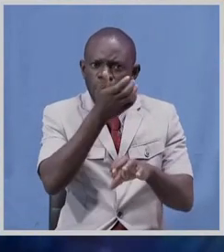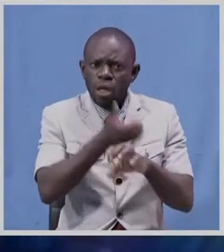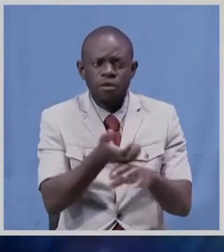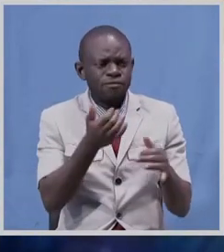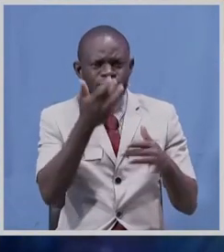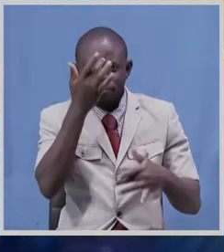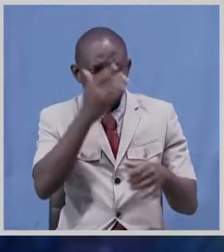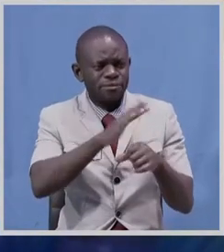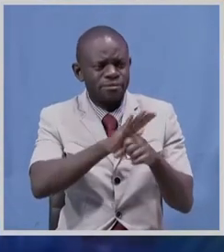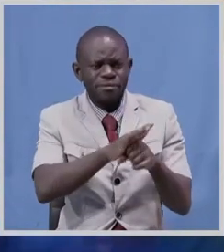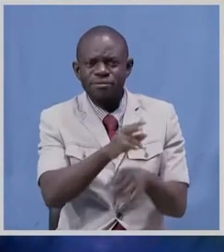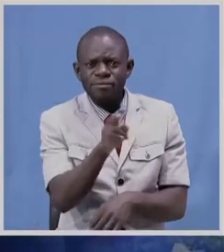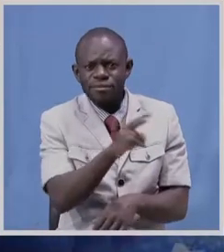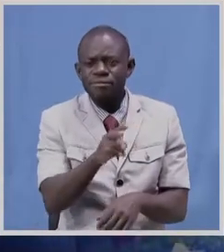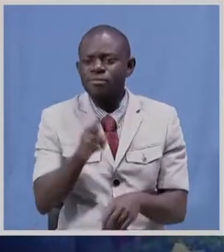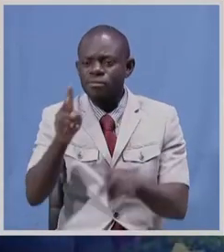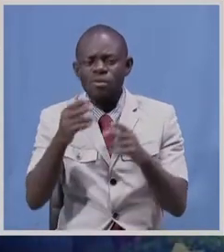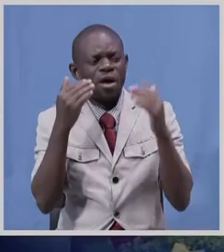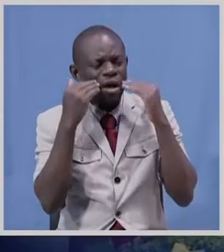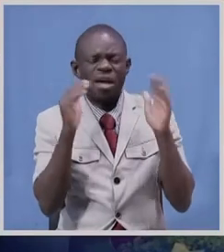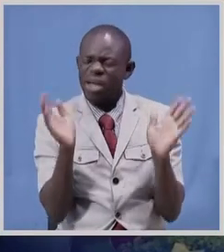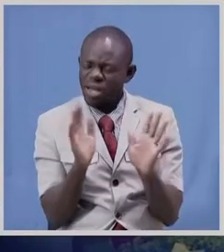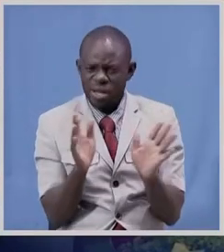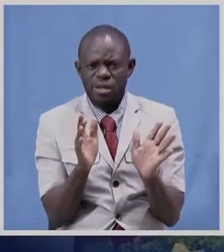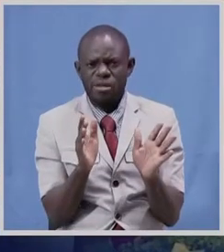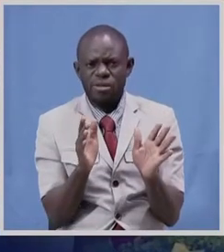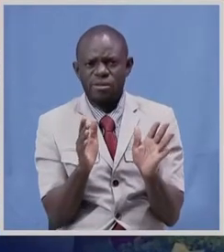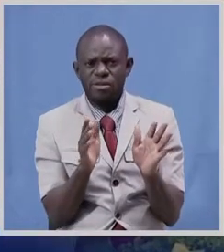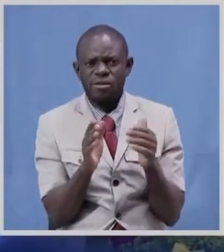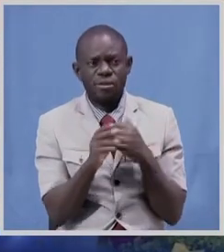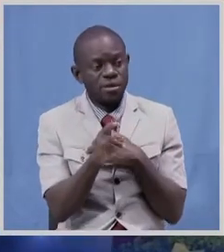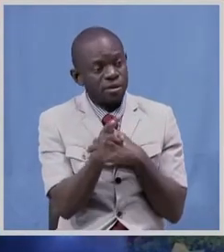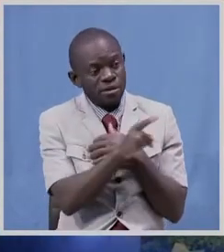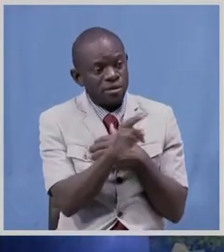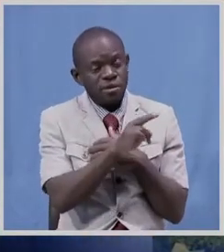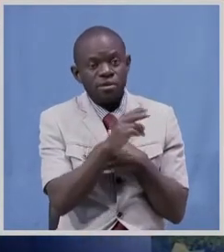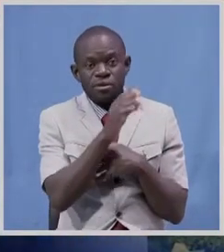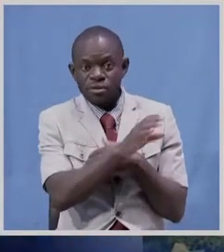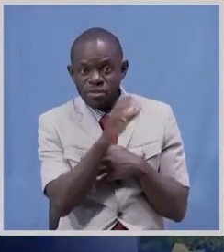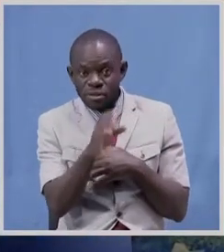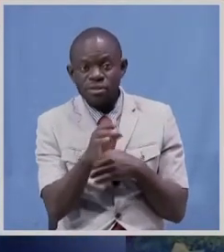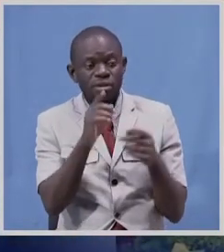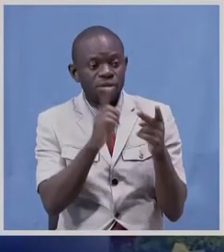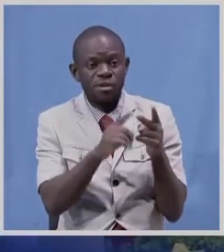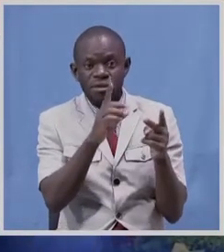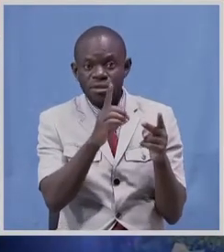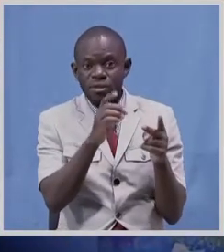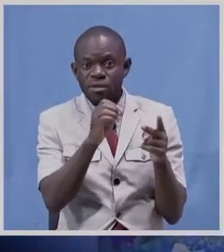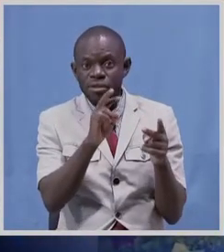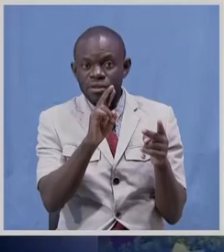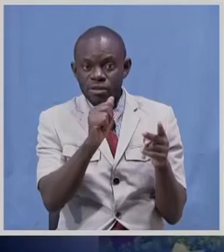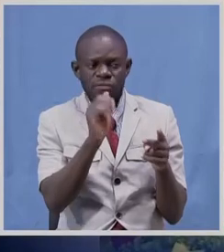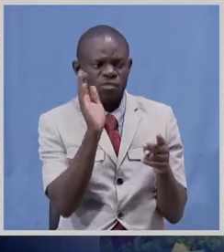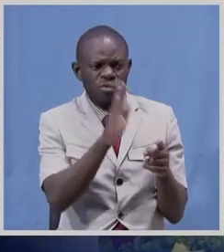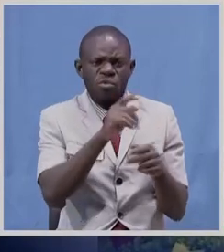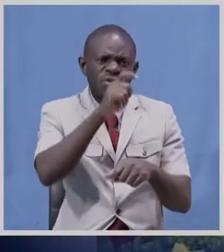i know that these dear colleagues wholeheartedly devoted and continue to devote their